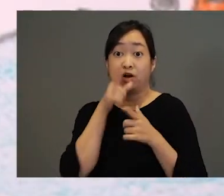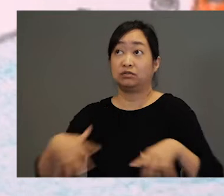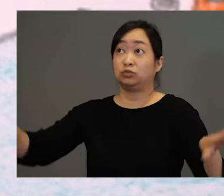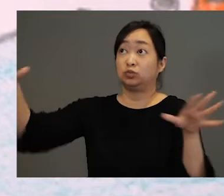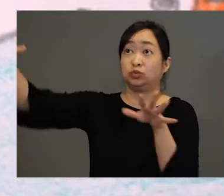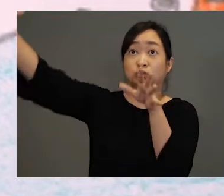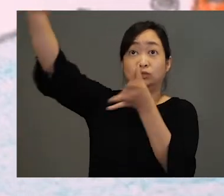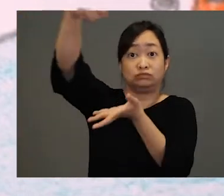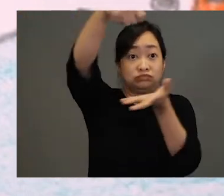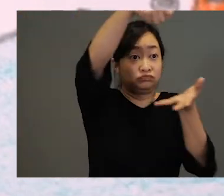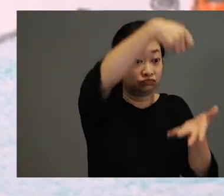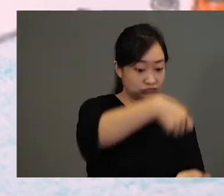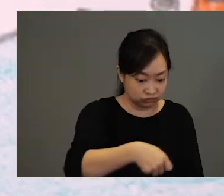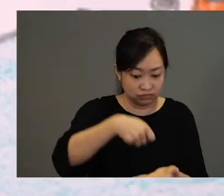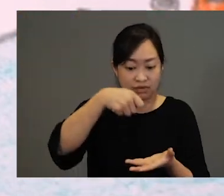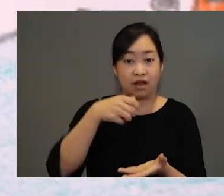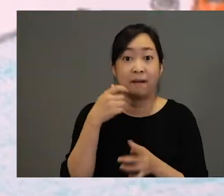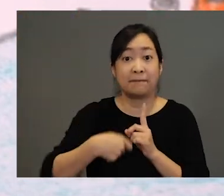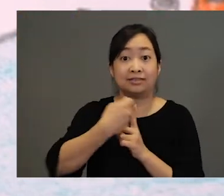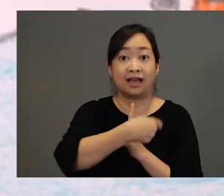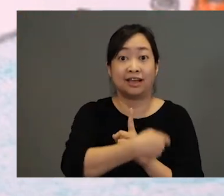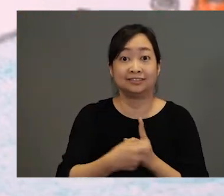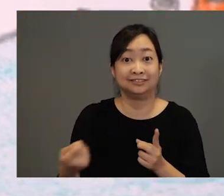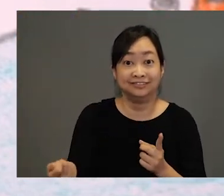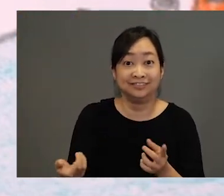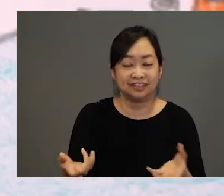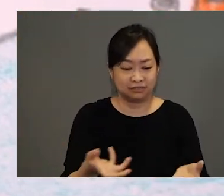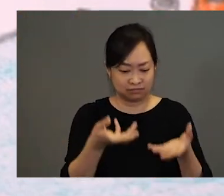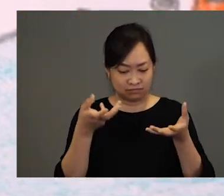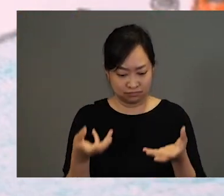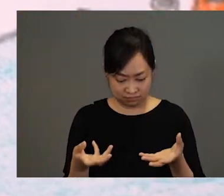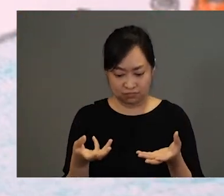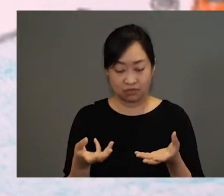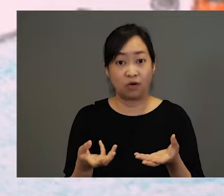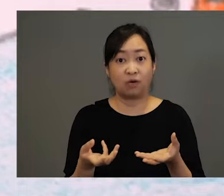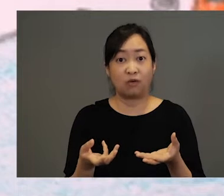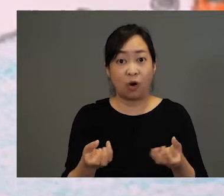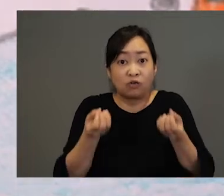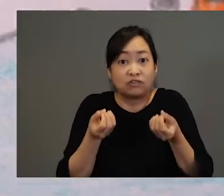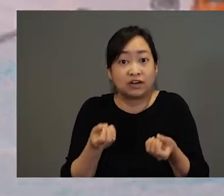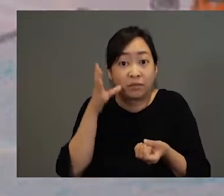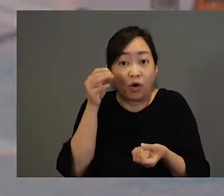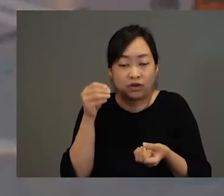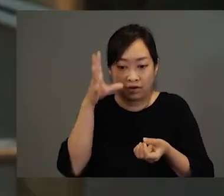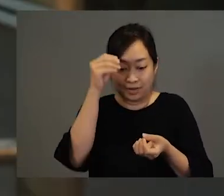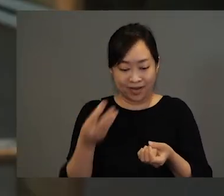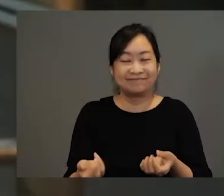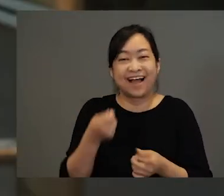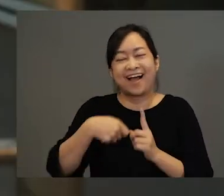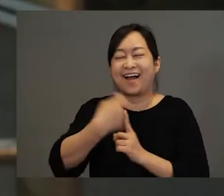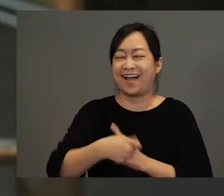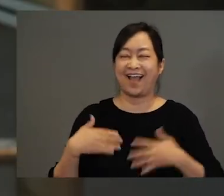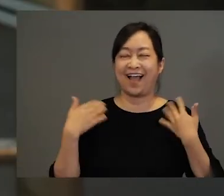down, carrying some bananas in its beak. And the bird offered the fruit to the little boy. The little boy ate the